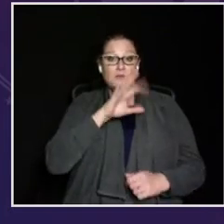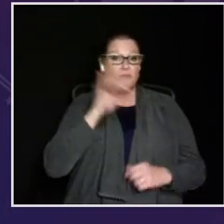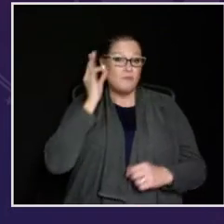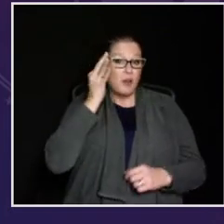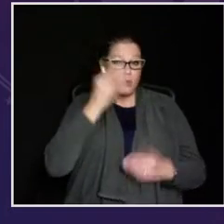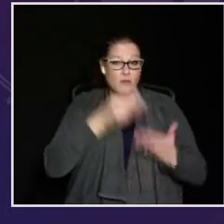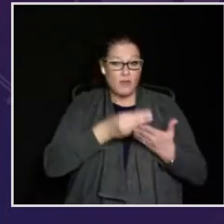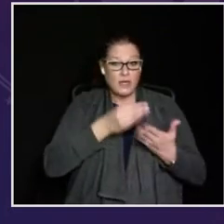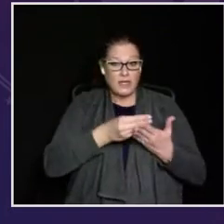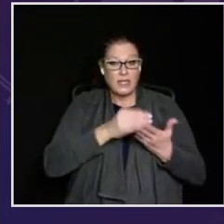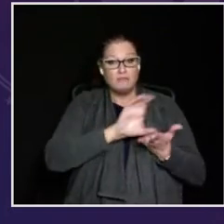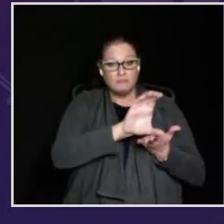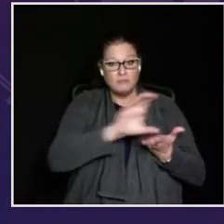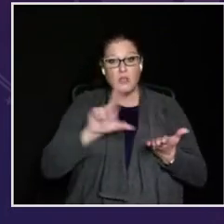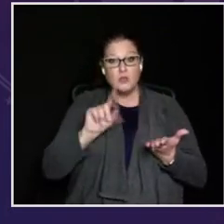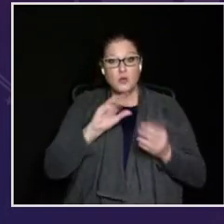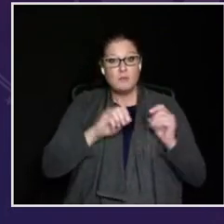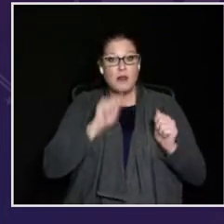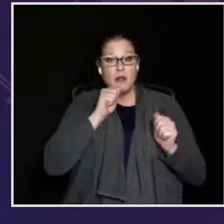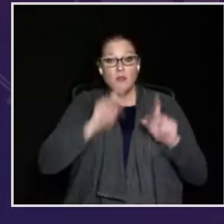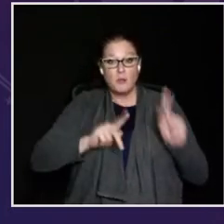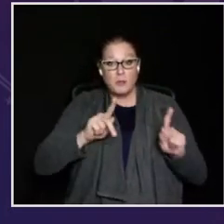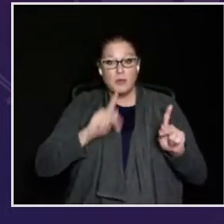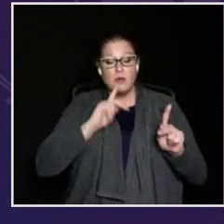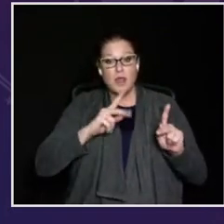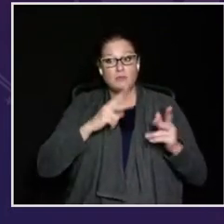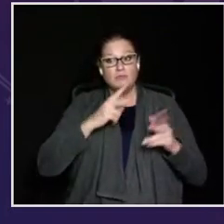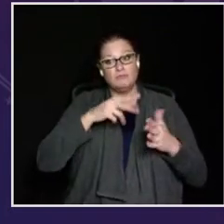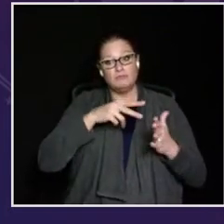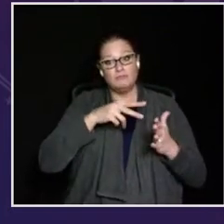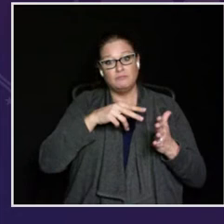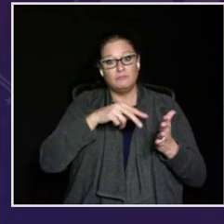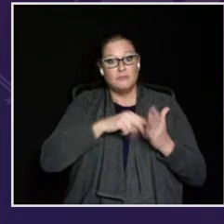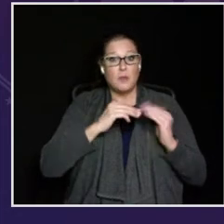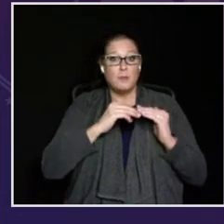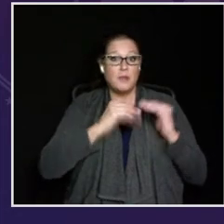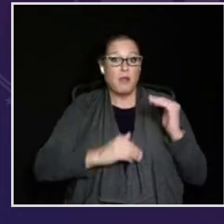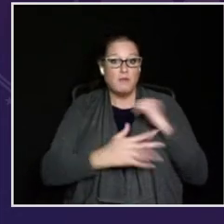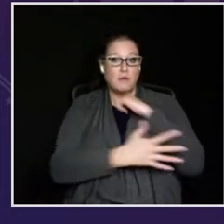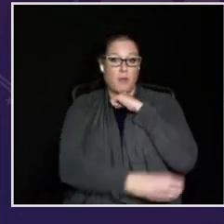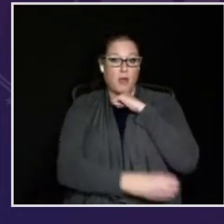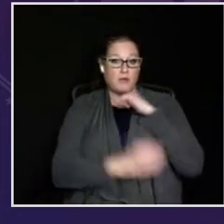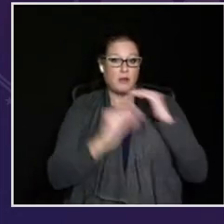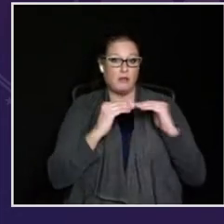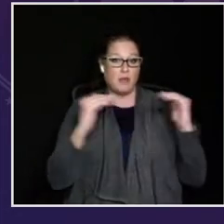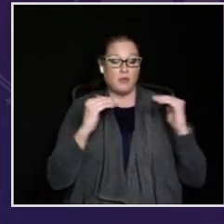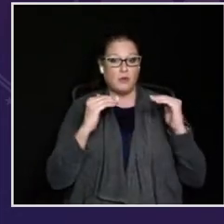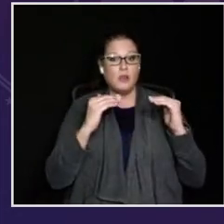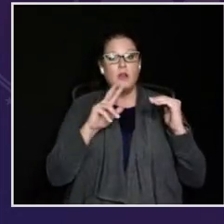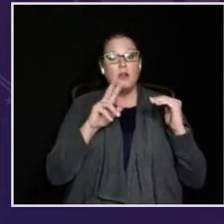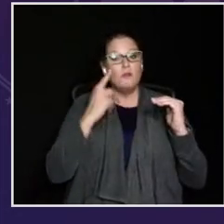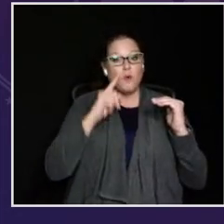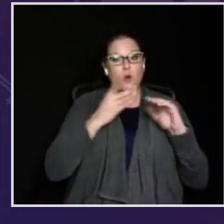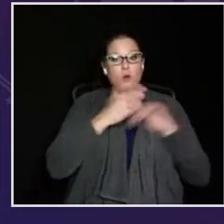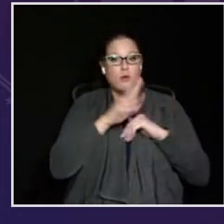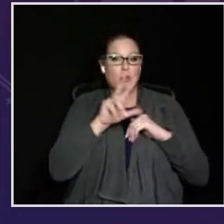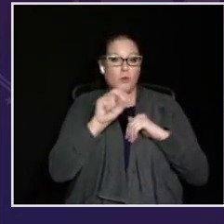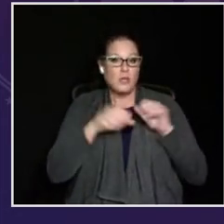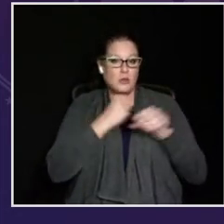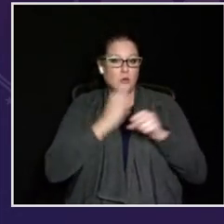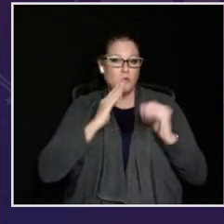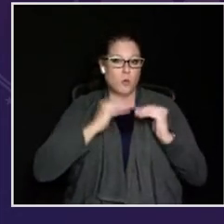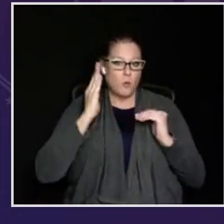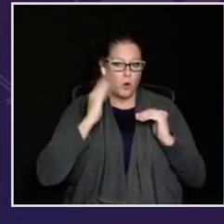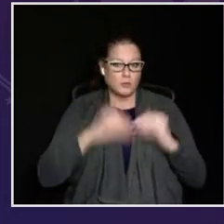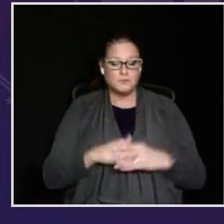that sets aside 10% of federal funding to communities where 20% of people have been caught beneath the